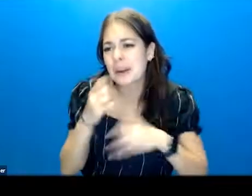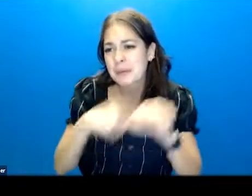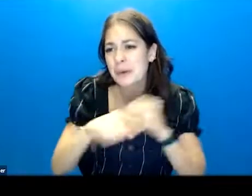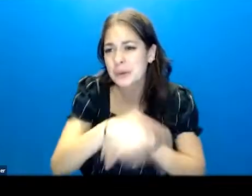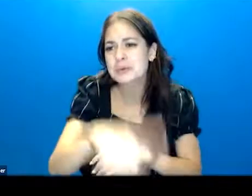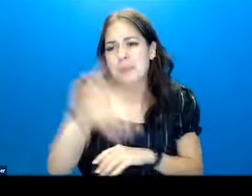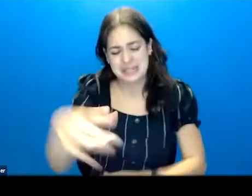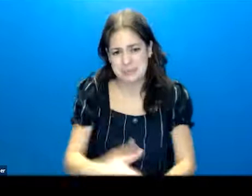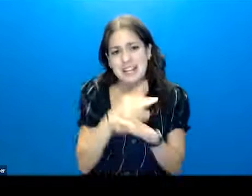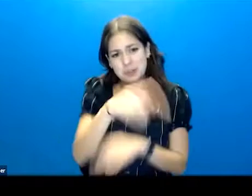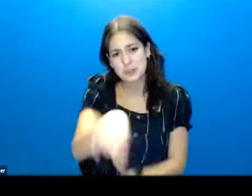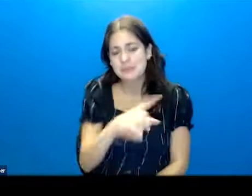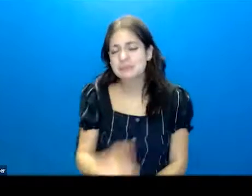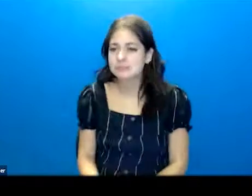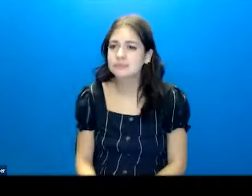able to protect you.